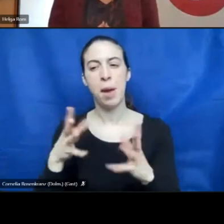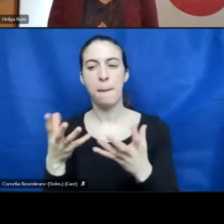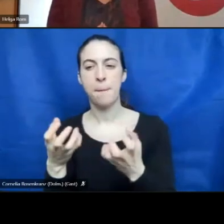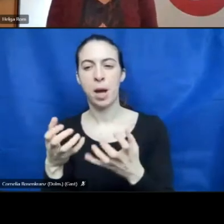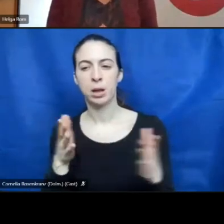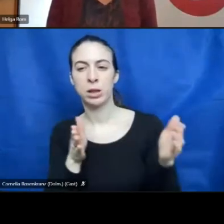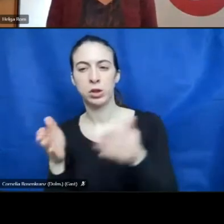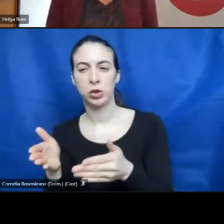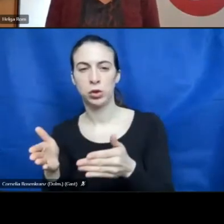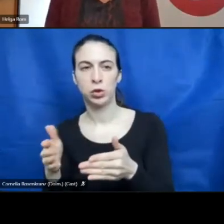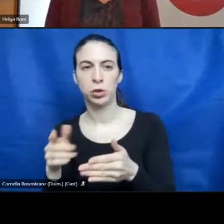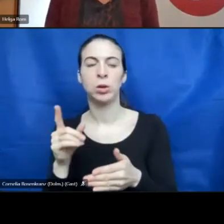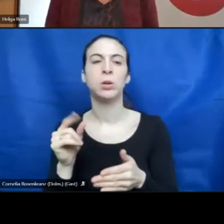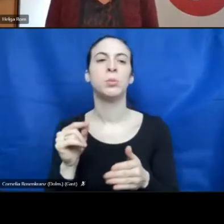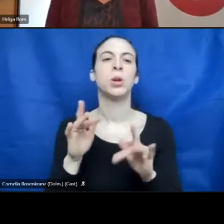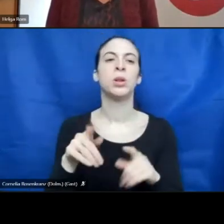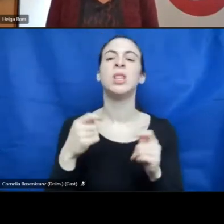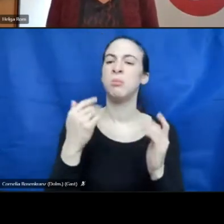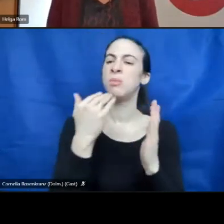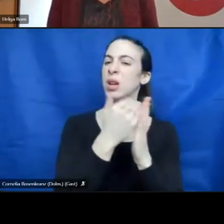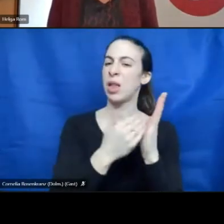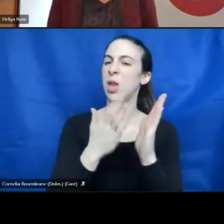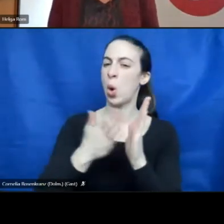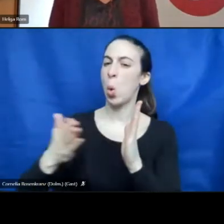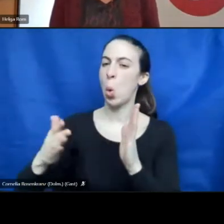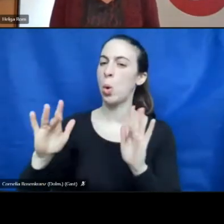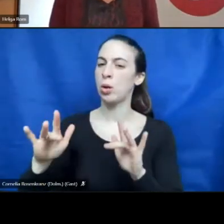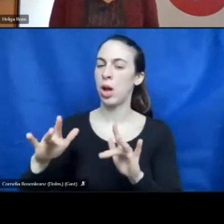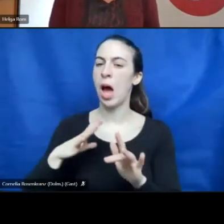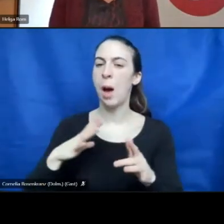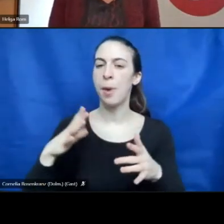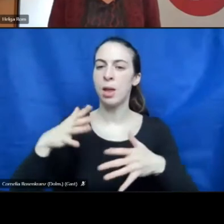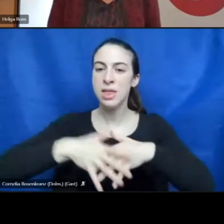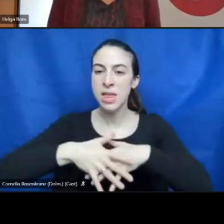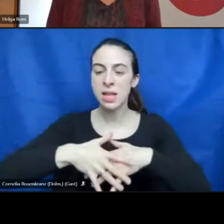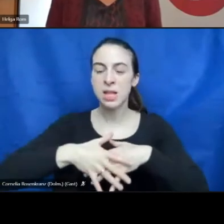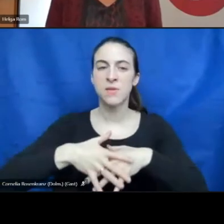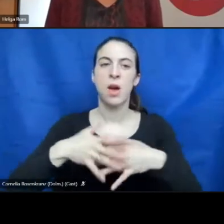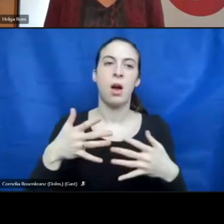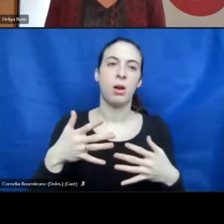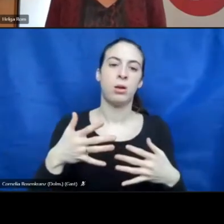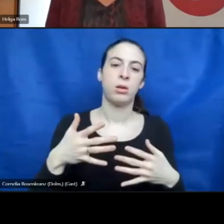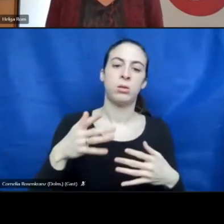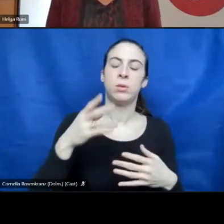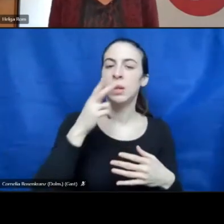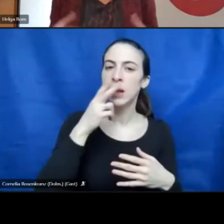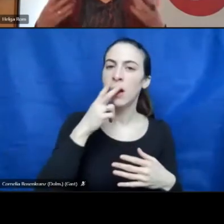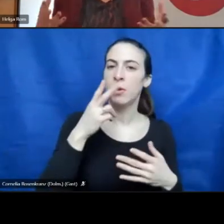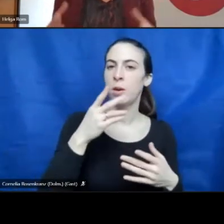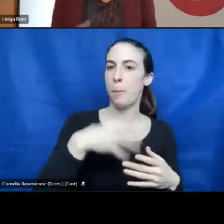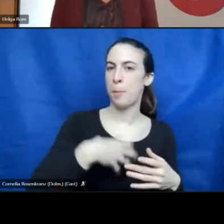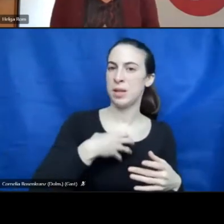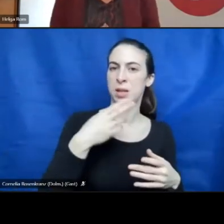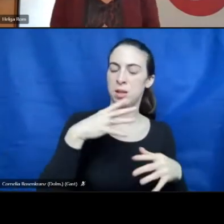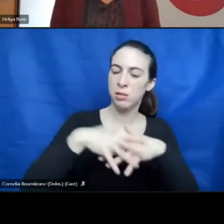catalog, but the network between the traffic owners is very important